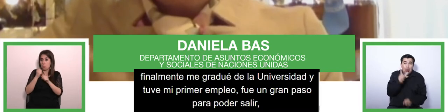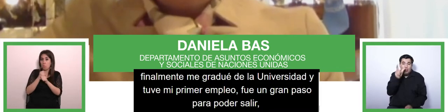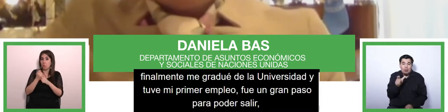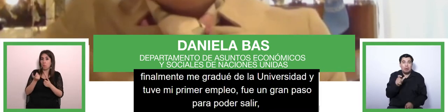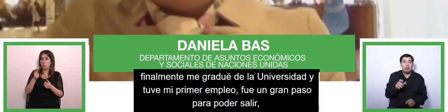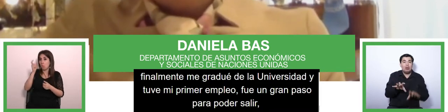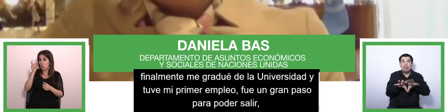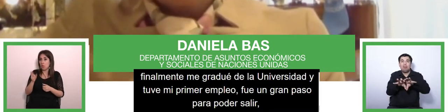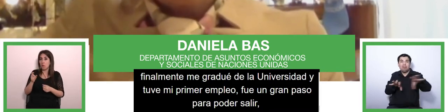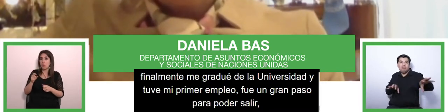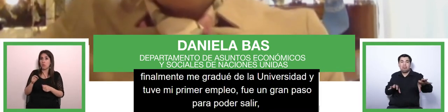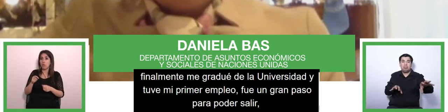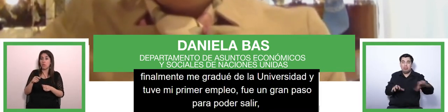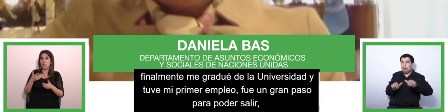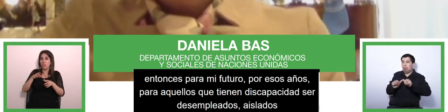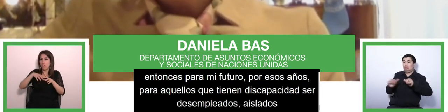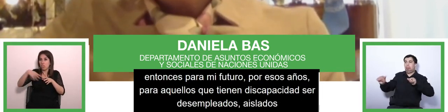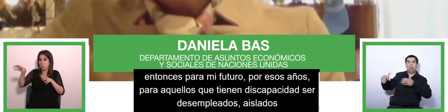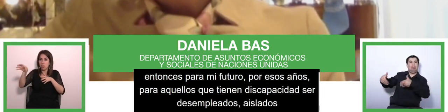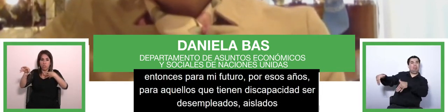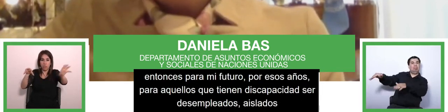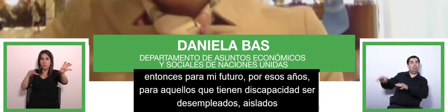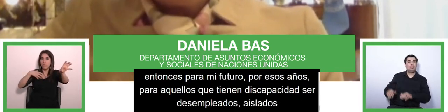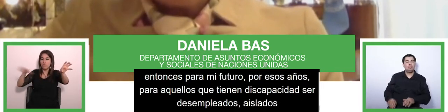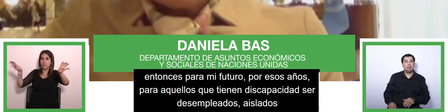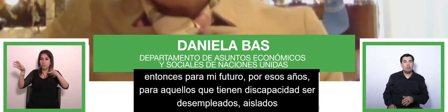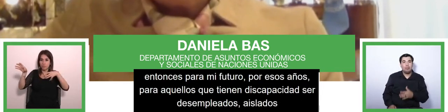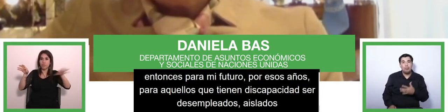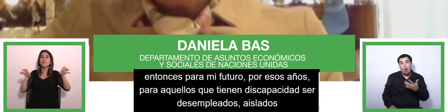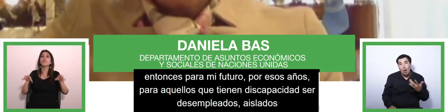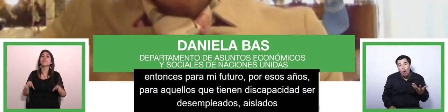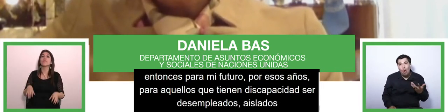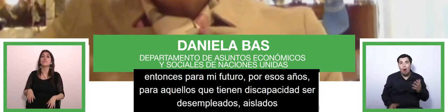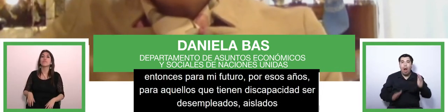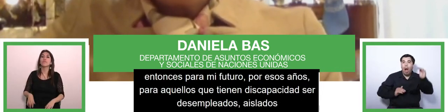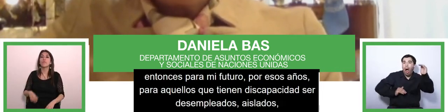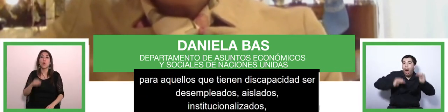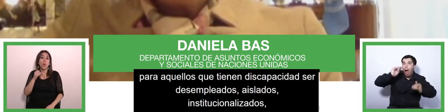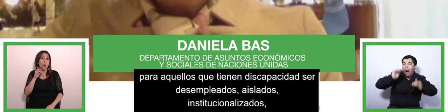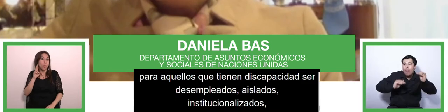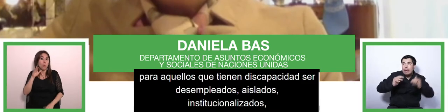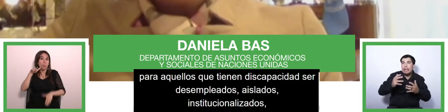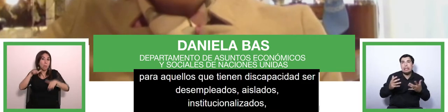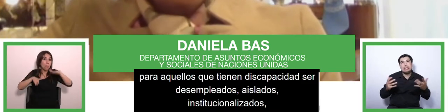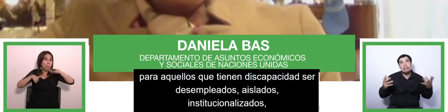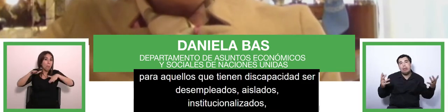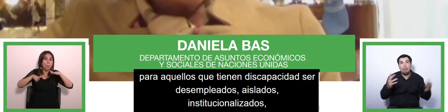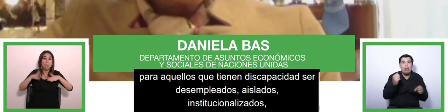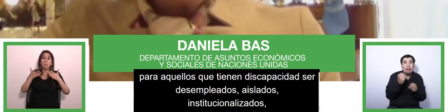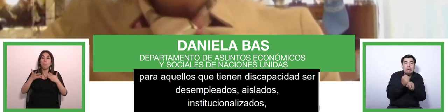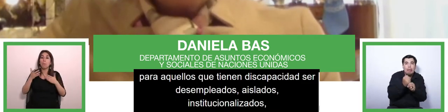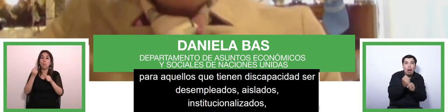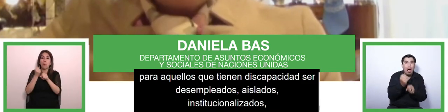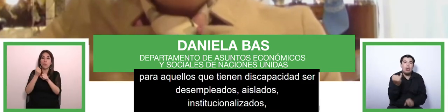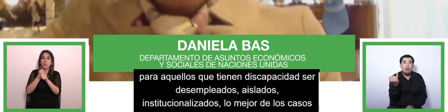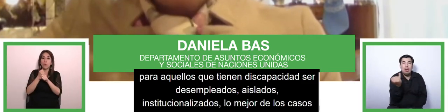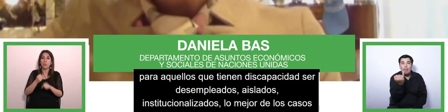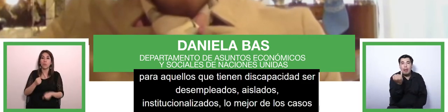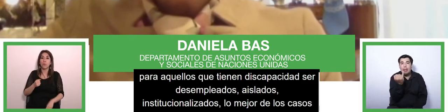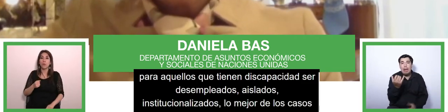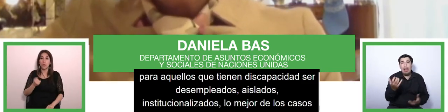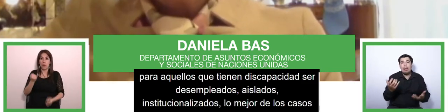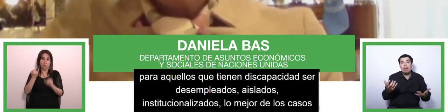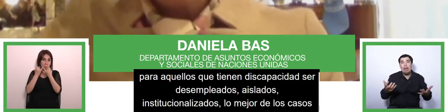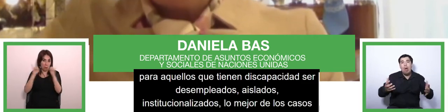best been allowed to be a phone operator or maybe a door person or